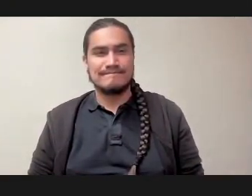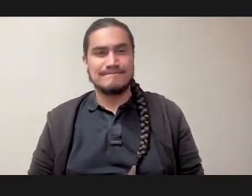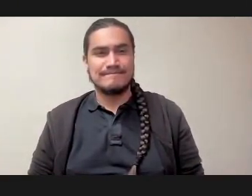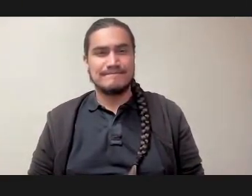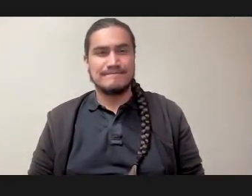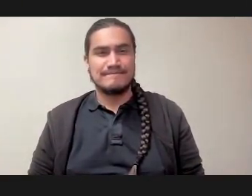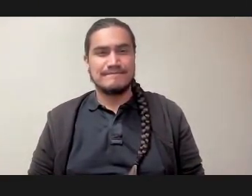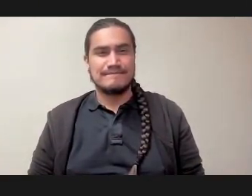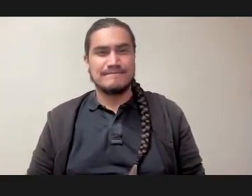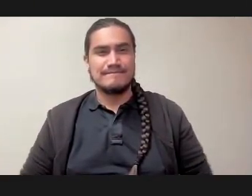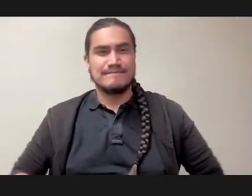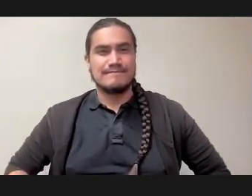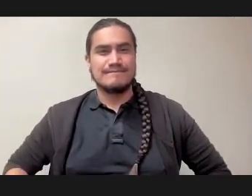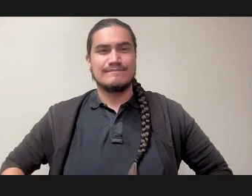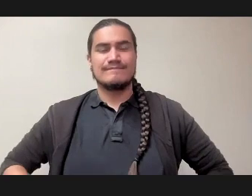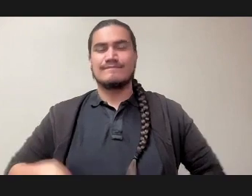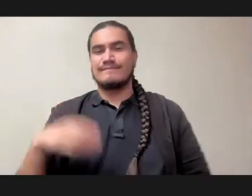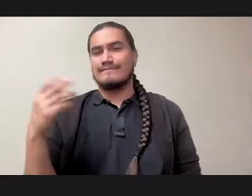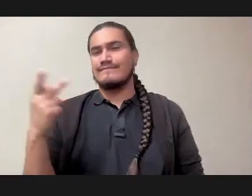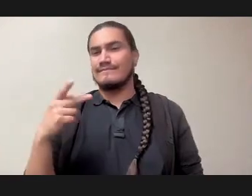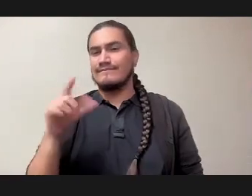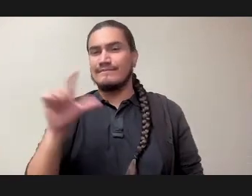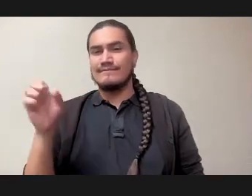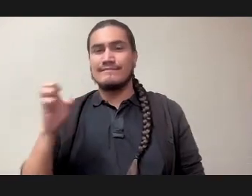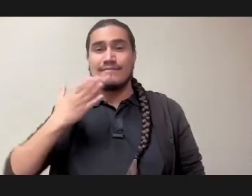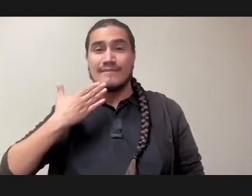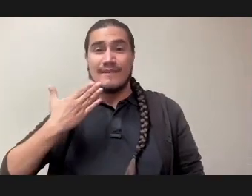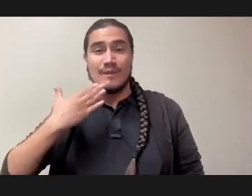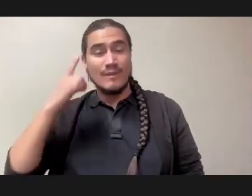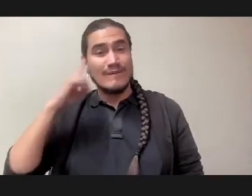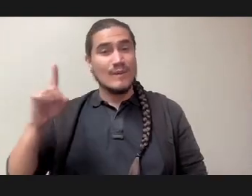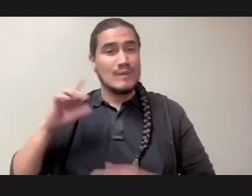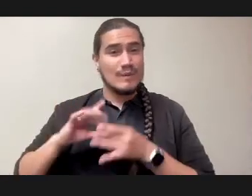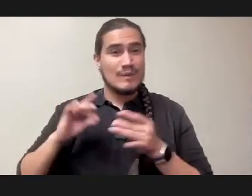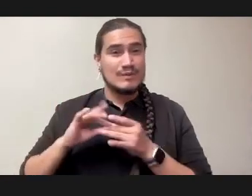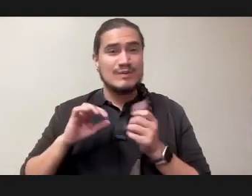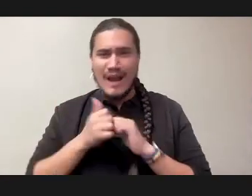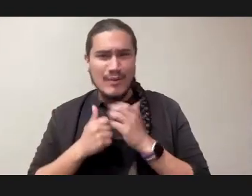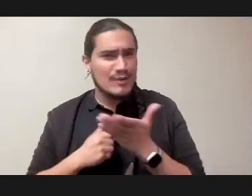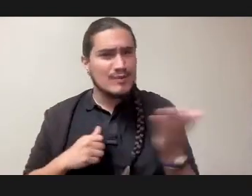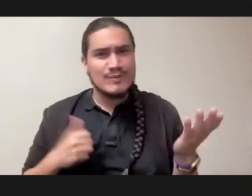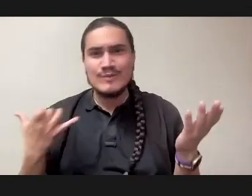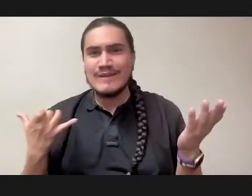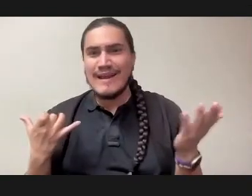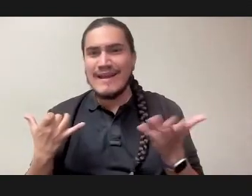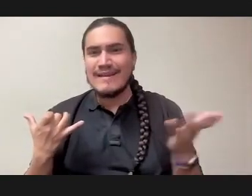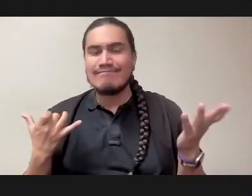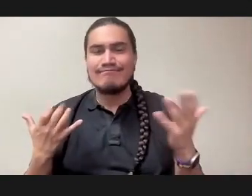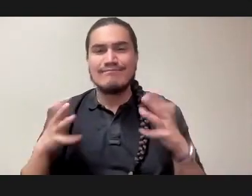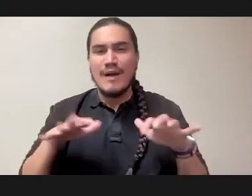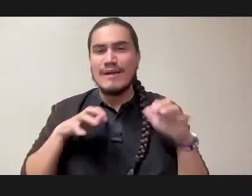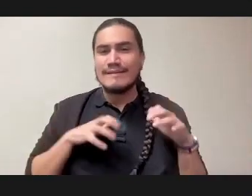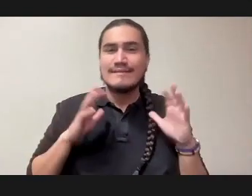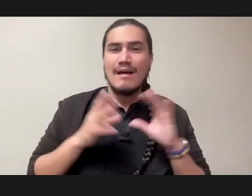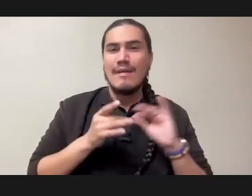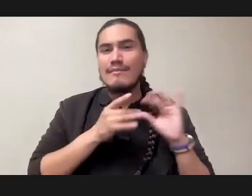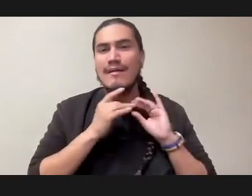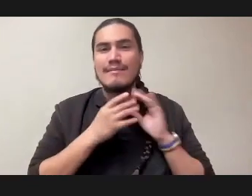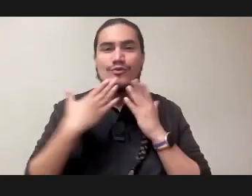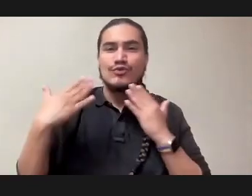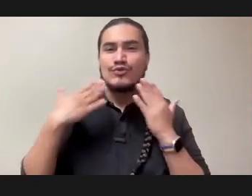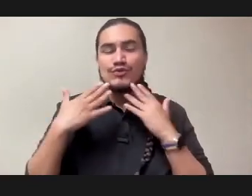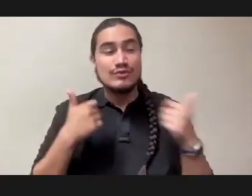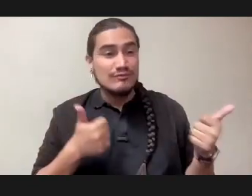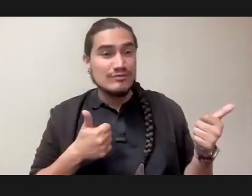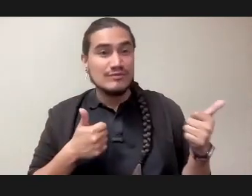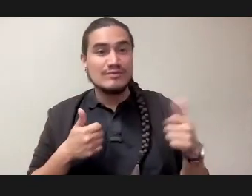So thanks for the question and for the initial thoughts. How y'all doing today? Y'all good? I'm